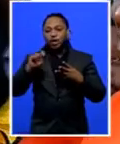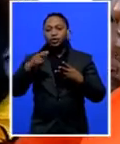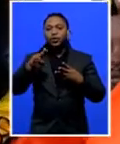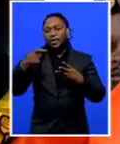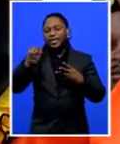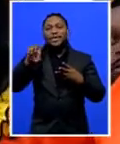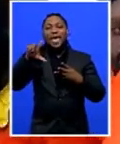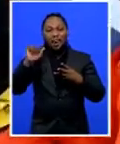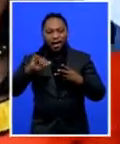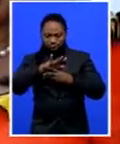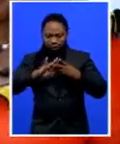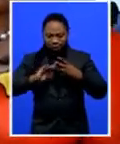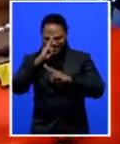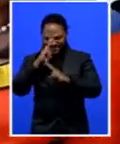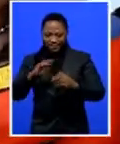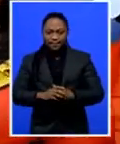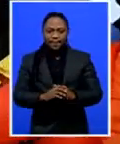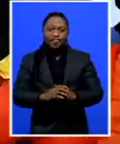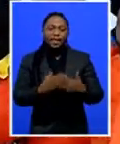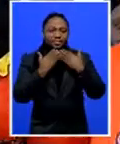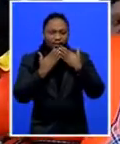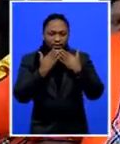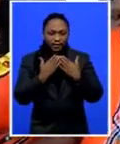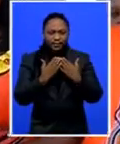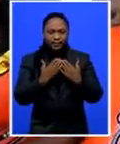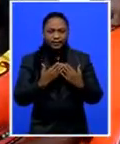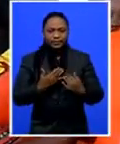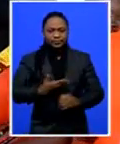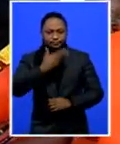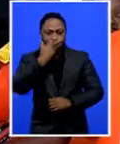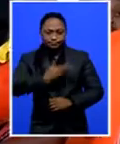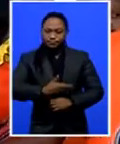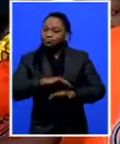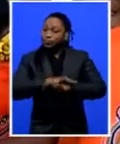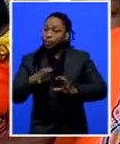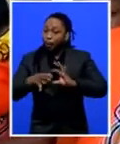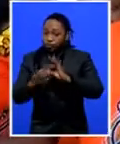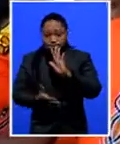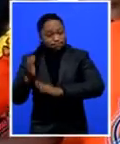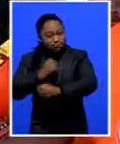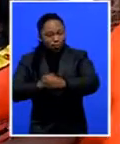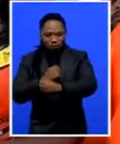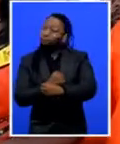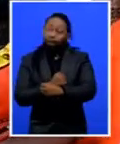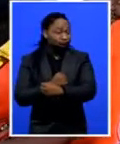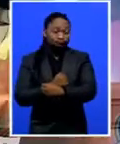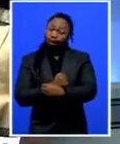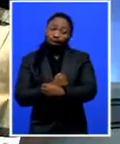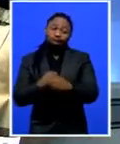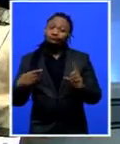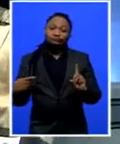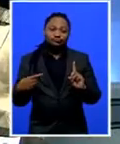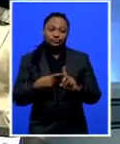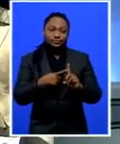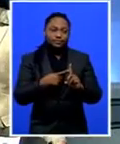Okay, thanks very much. you. Hiewa, Leanne, you've heard it. She is not going to go home and cook. She is going to